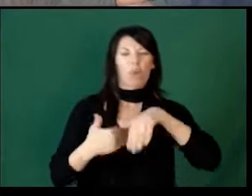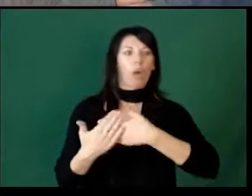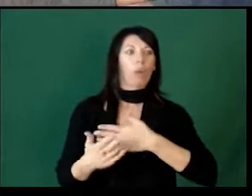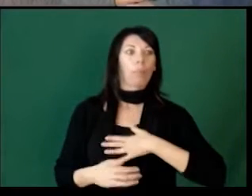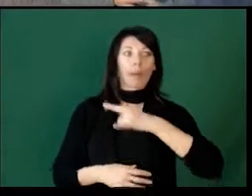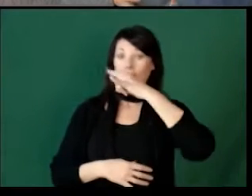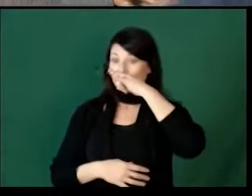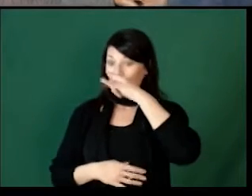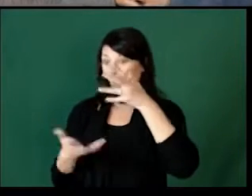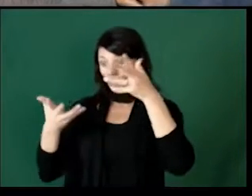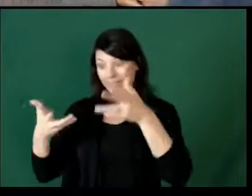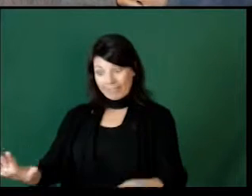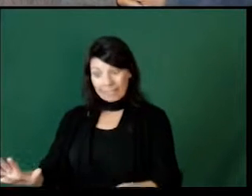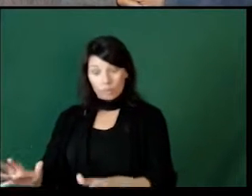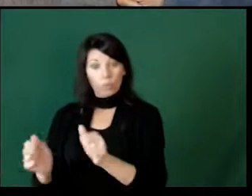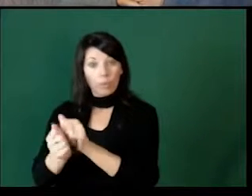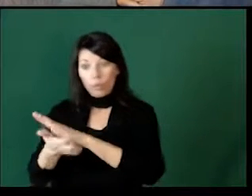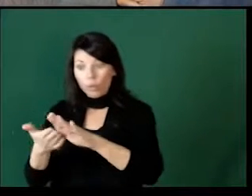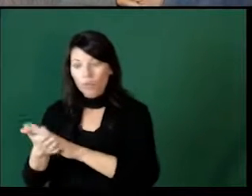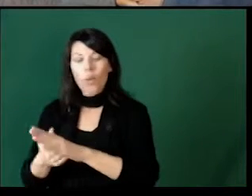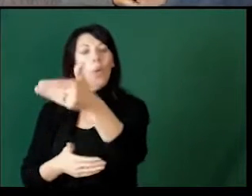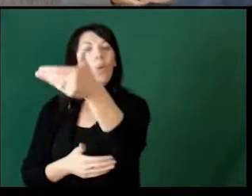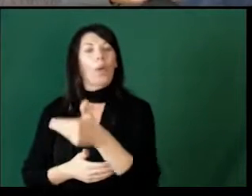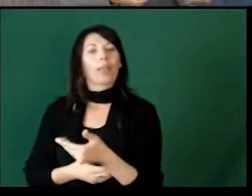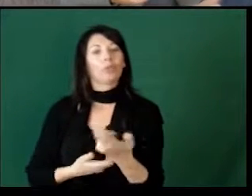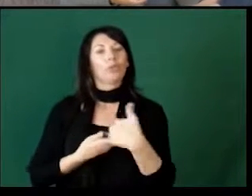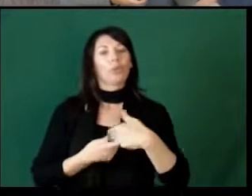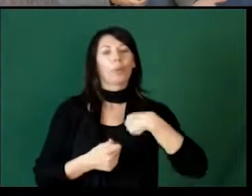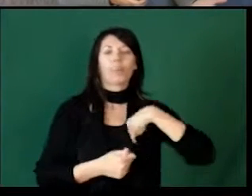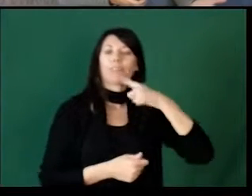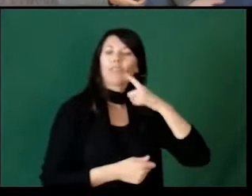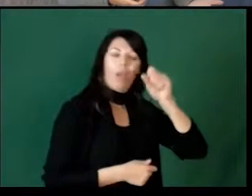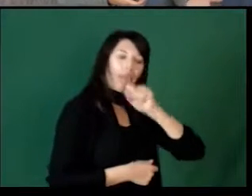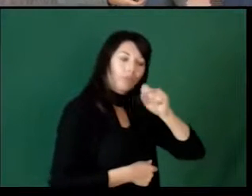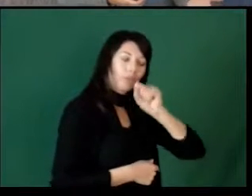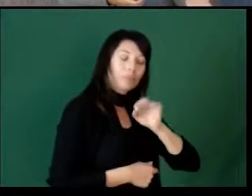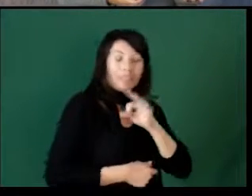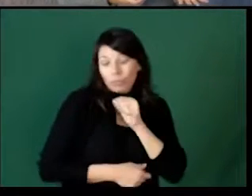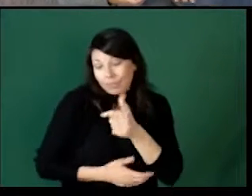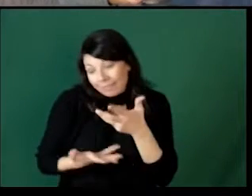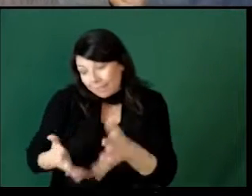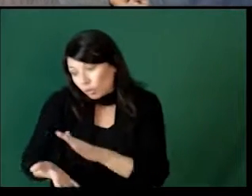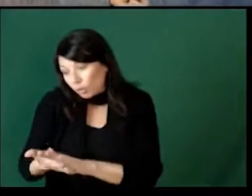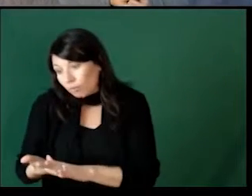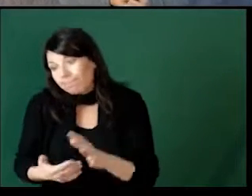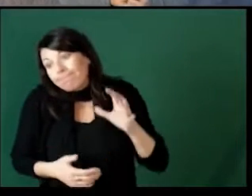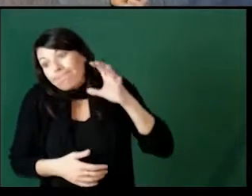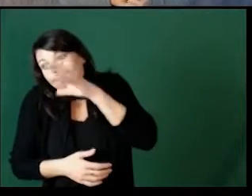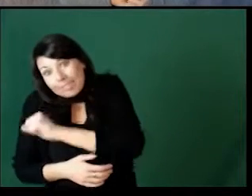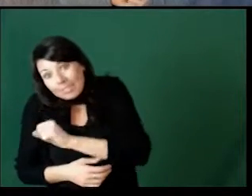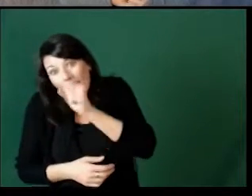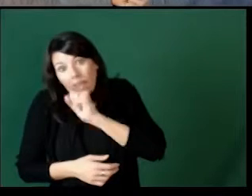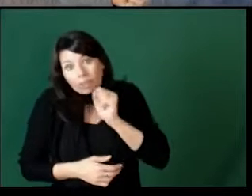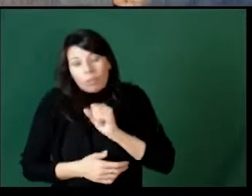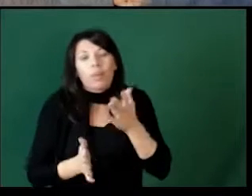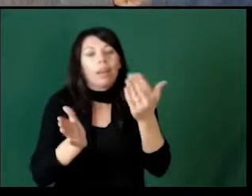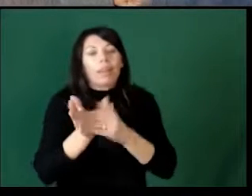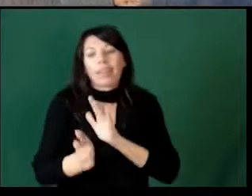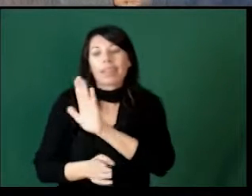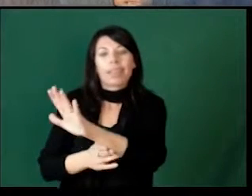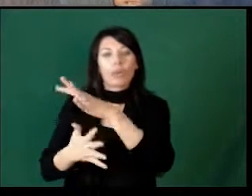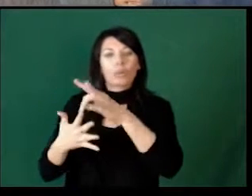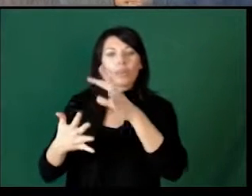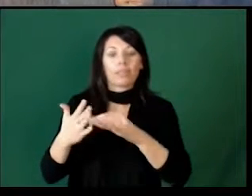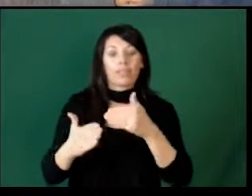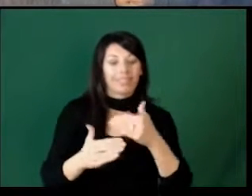finished with their chores are welcome to join me for ice cream. The students that haven't finished their chores, of course, miss out on the ice cream, but again, that's their